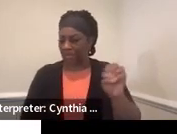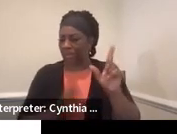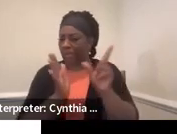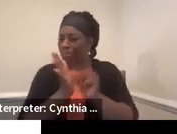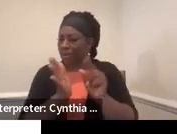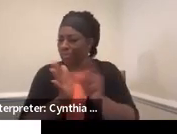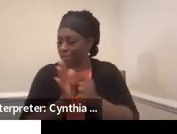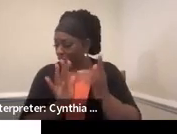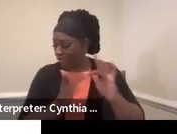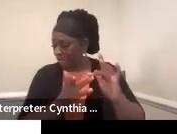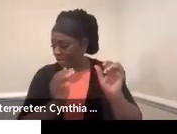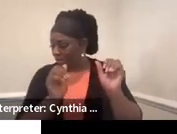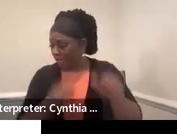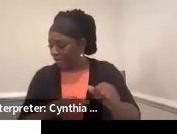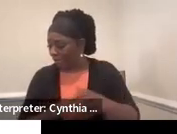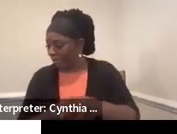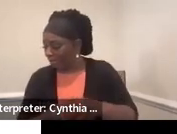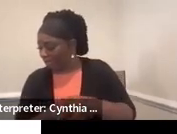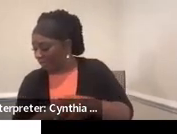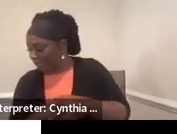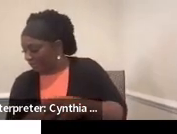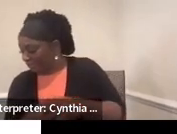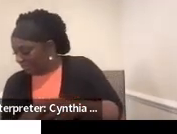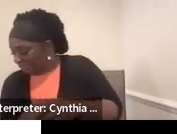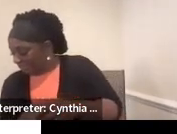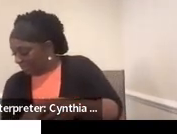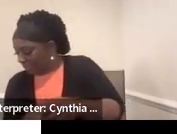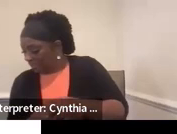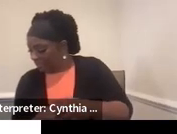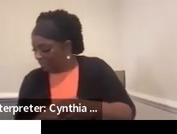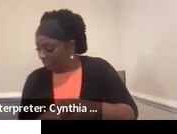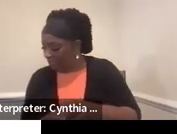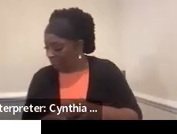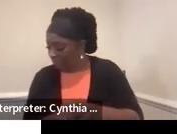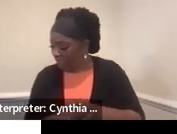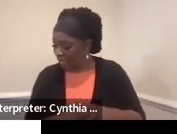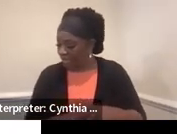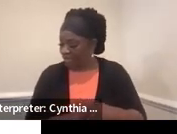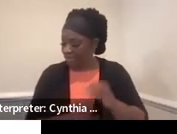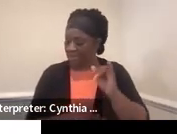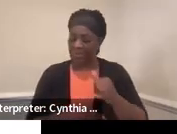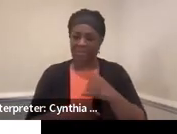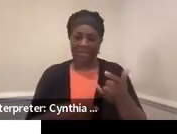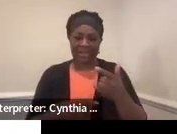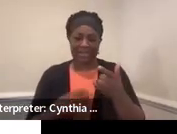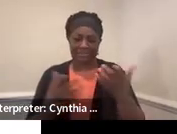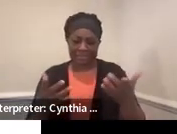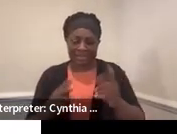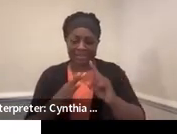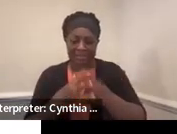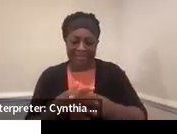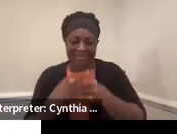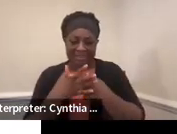the internet and have them. So that's the, that's about the resources at the end that I forgot to say in the beginning.